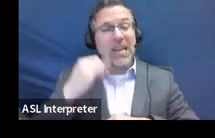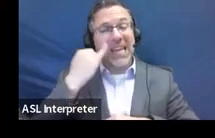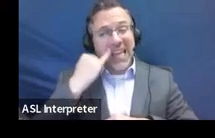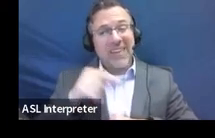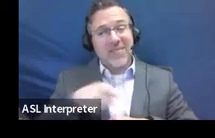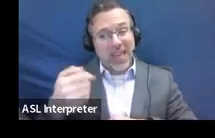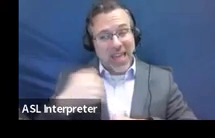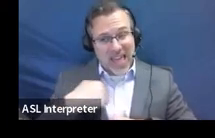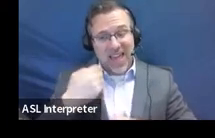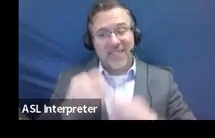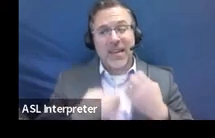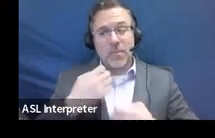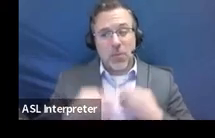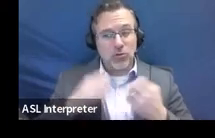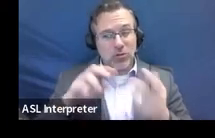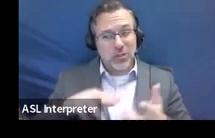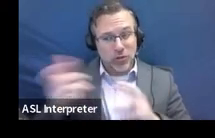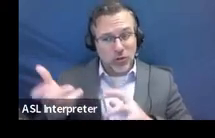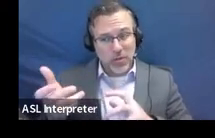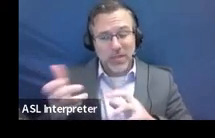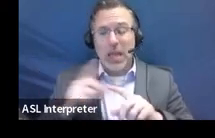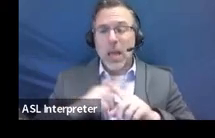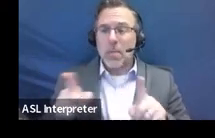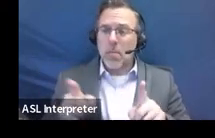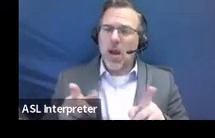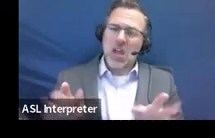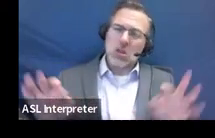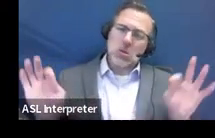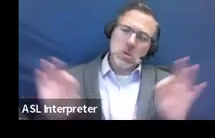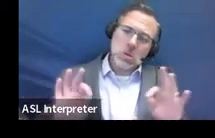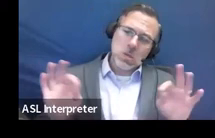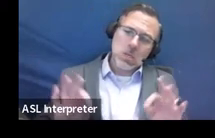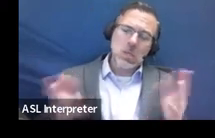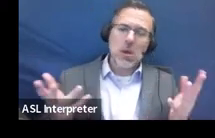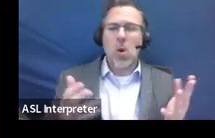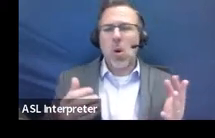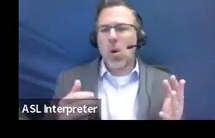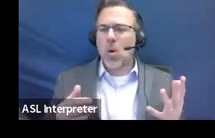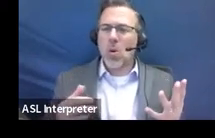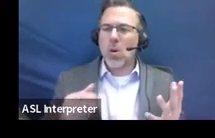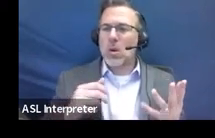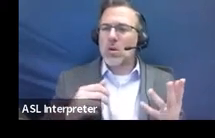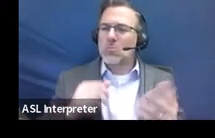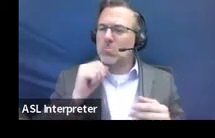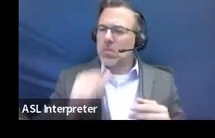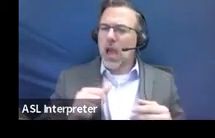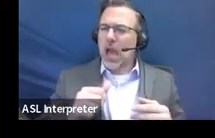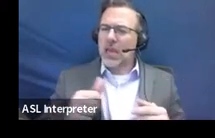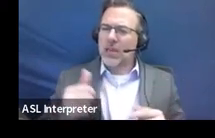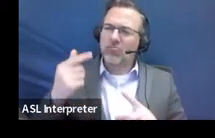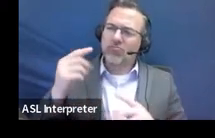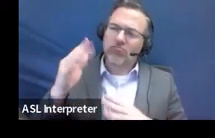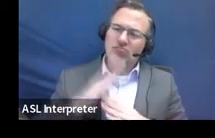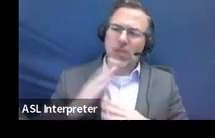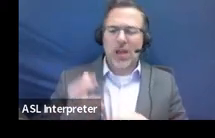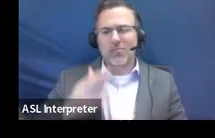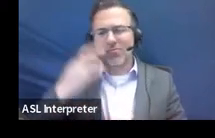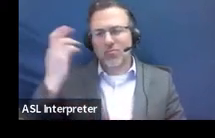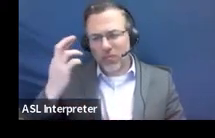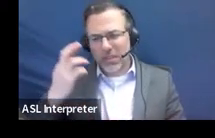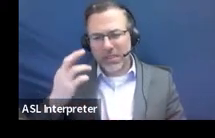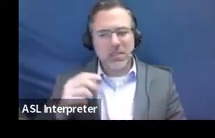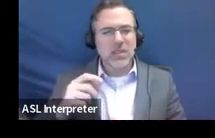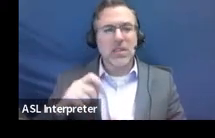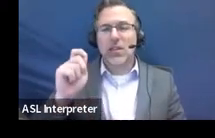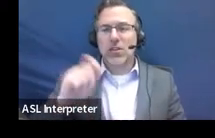disturbance, but it is not the primary cause of the child's failure to achieve, then you would check no here.